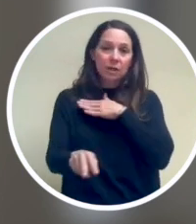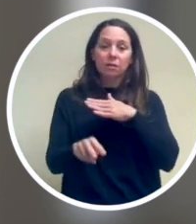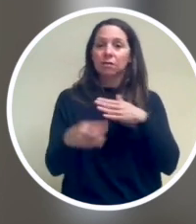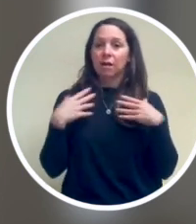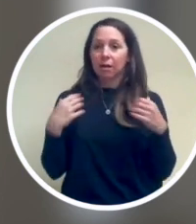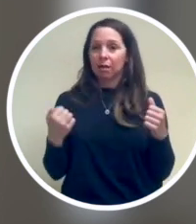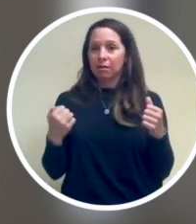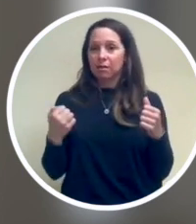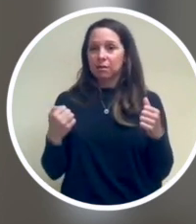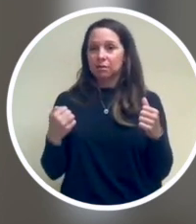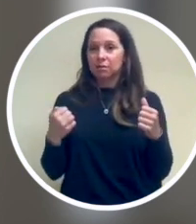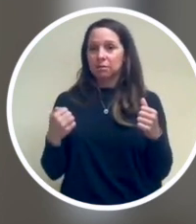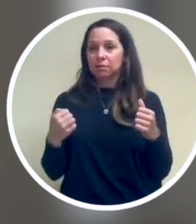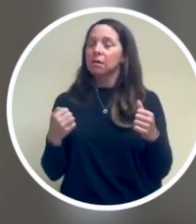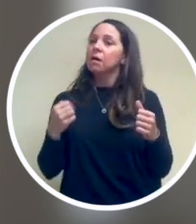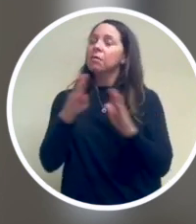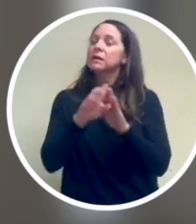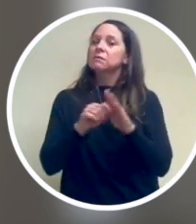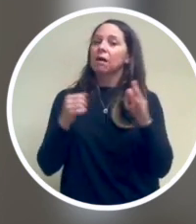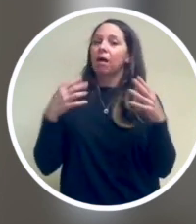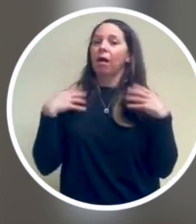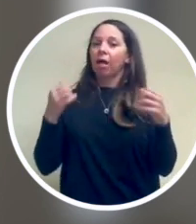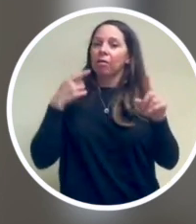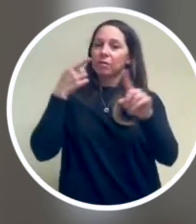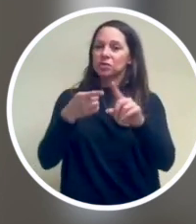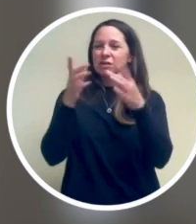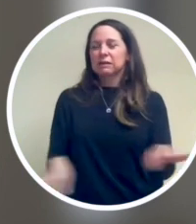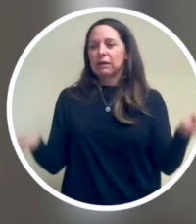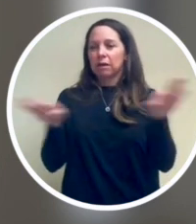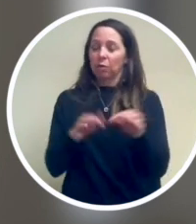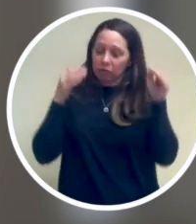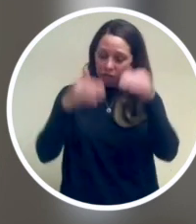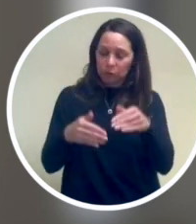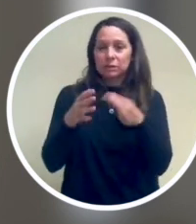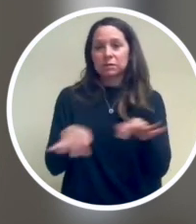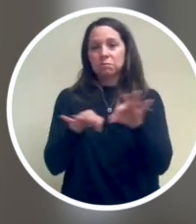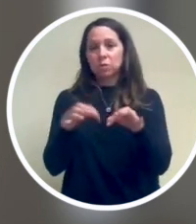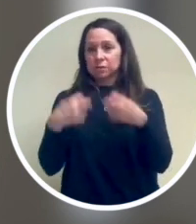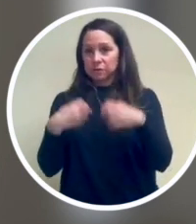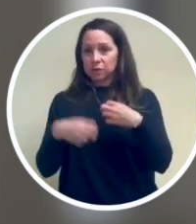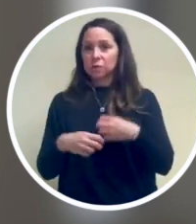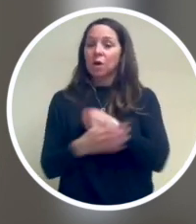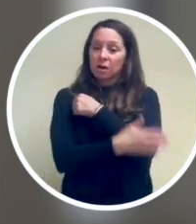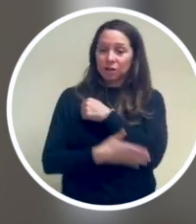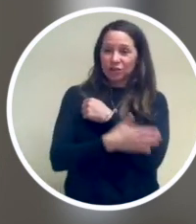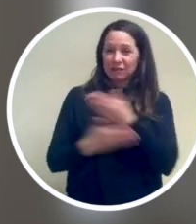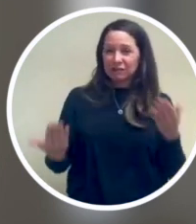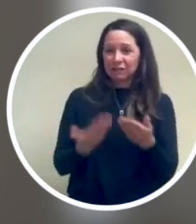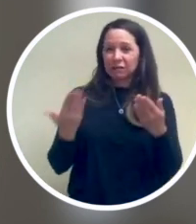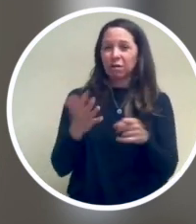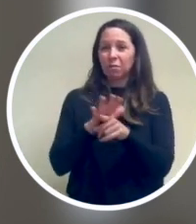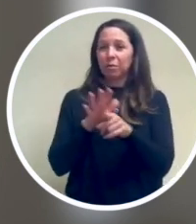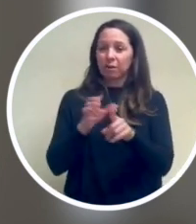one's health, we cannot fulfill Bay State Health's mission without grappling with these important issues. And in a